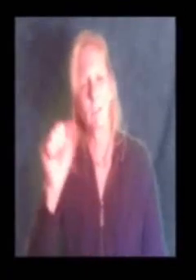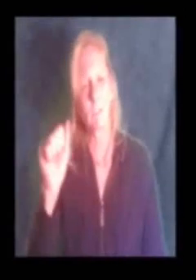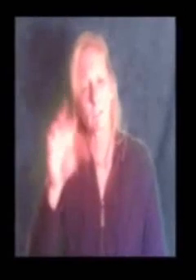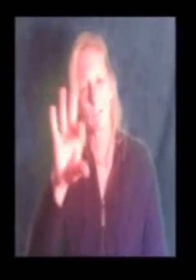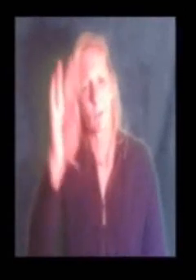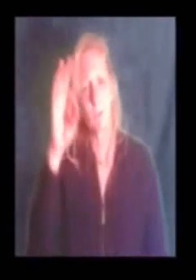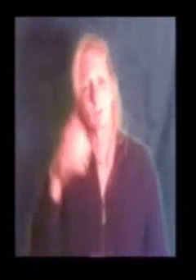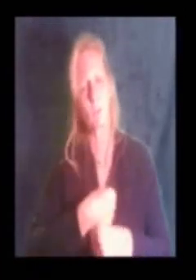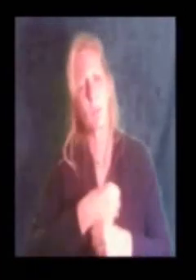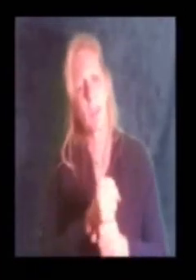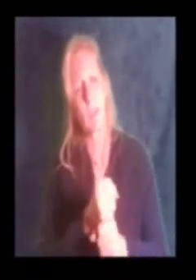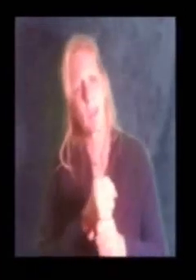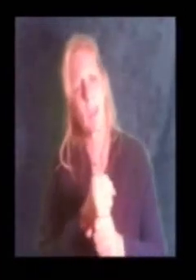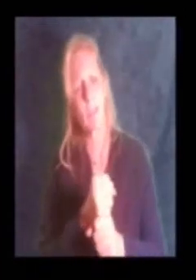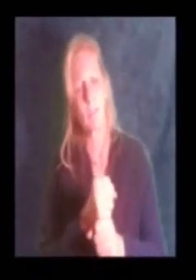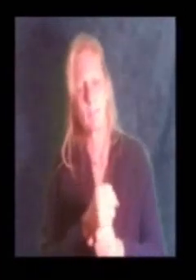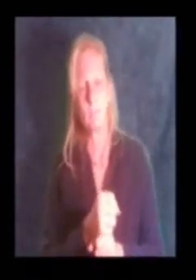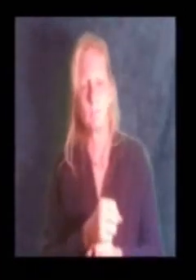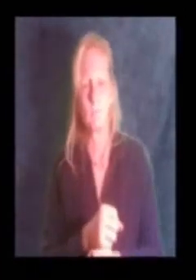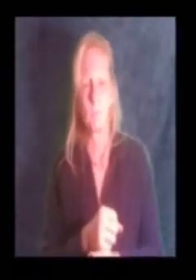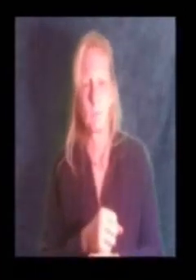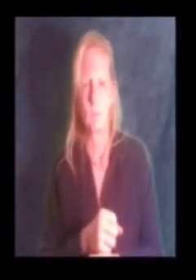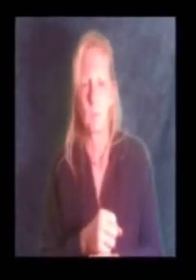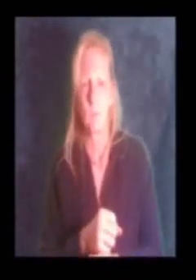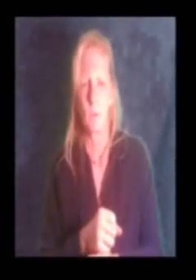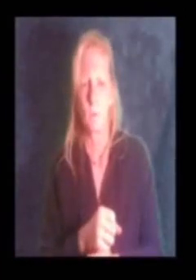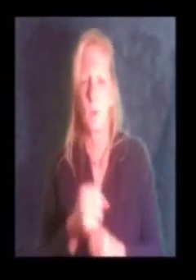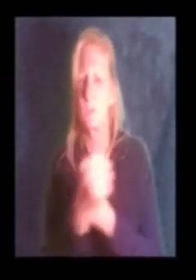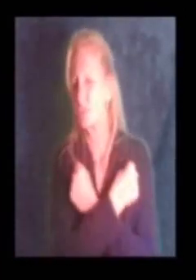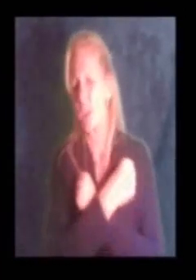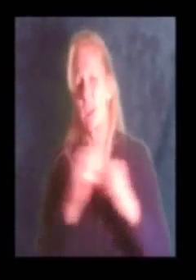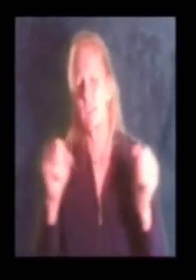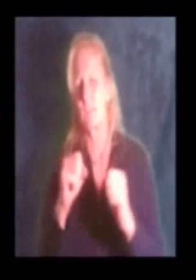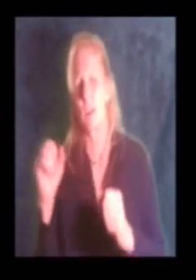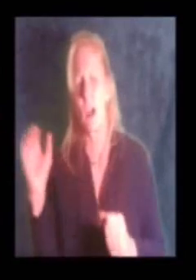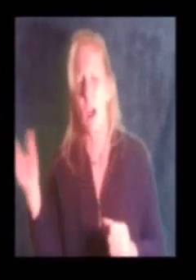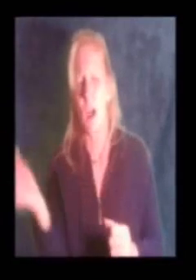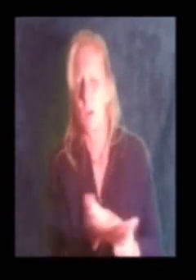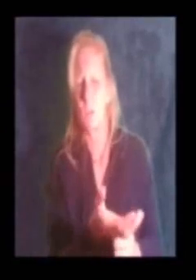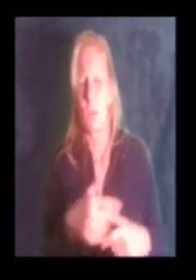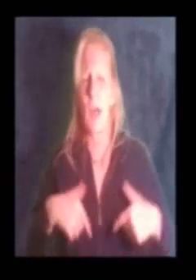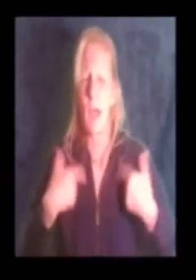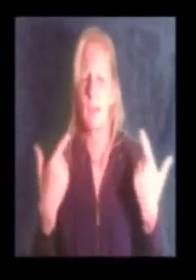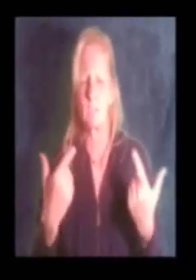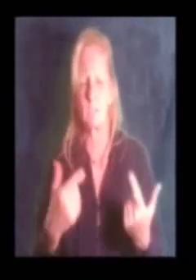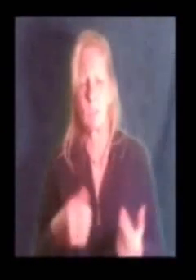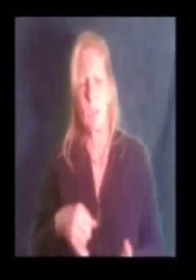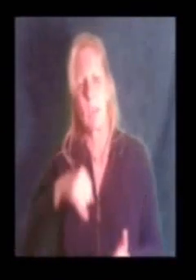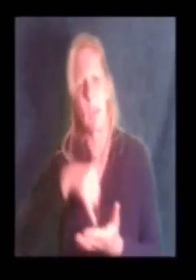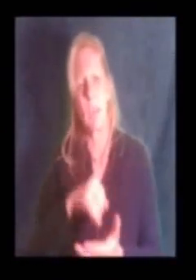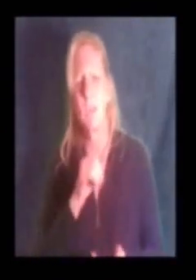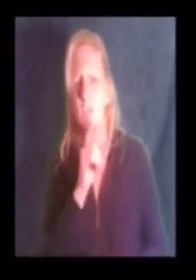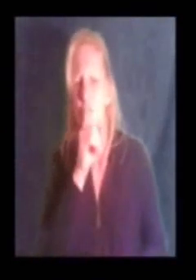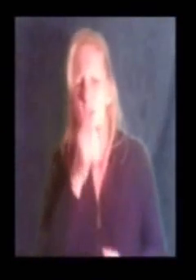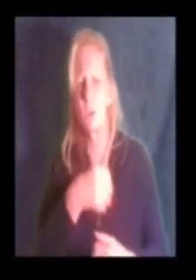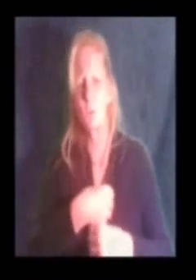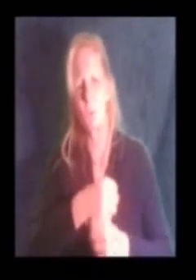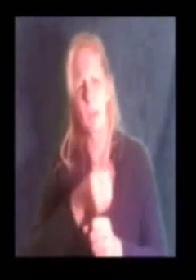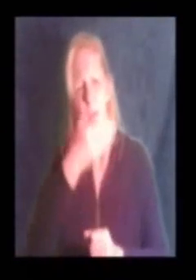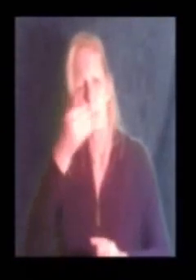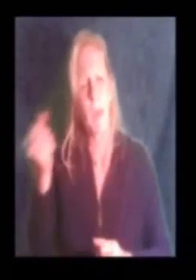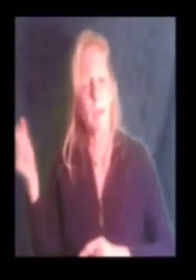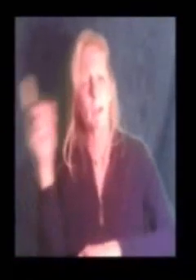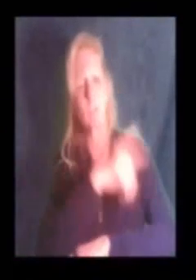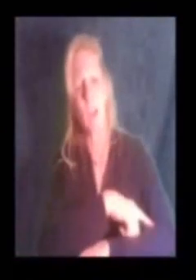There's a choice we're making, we're saving our lives It's true